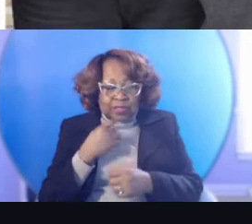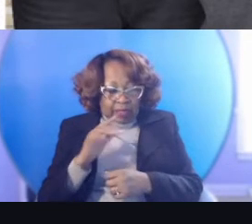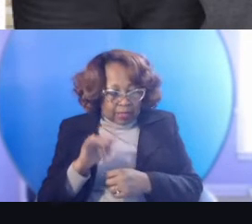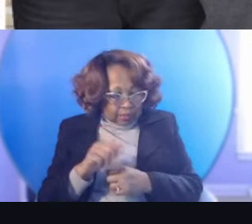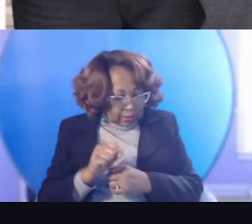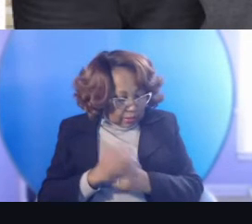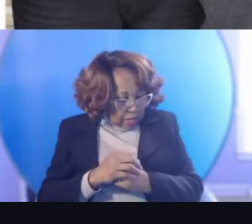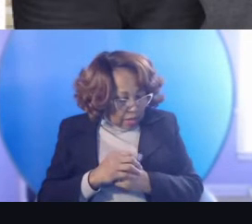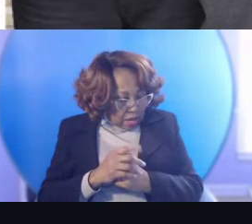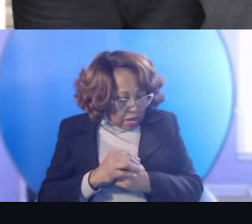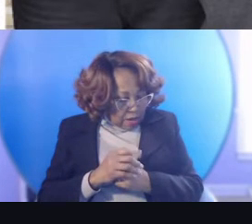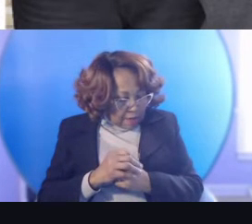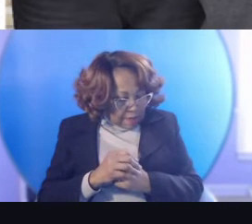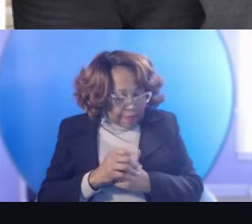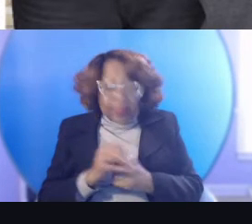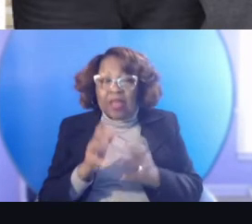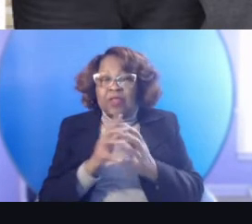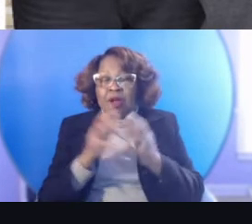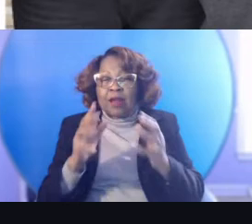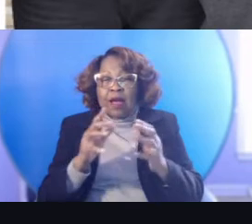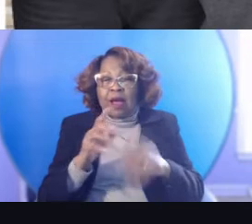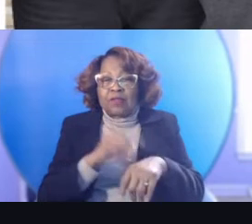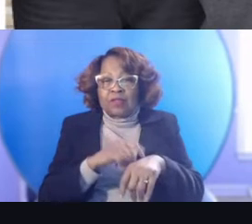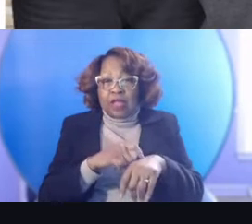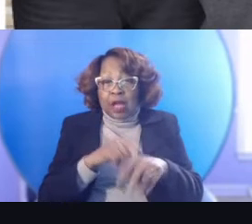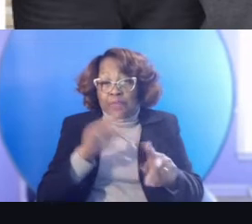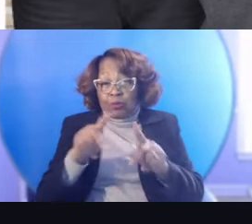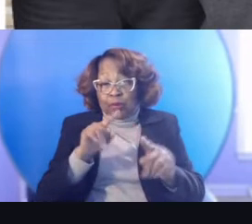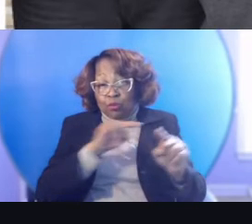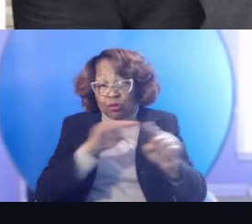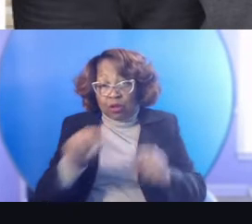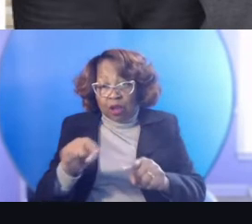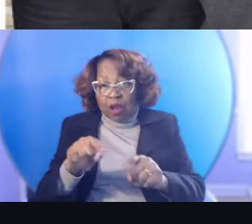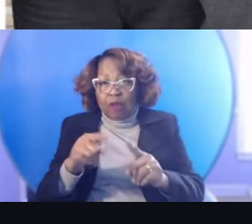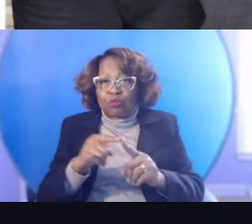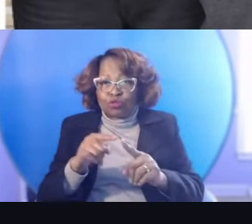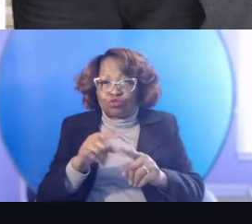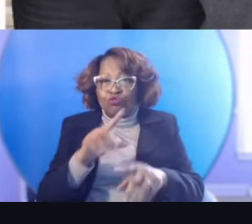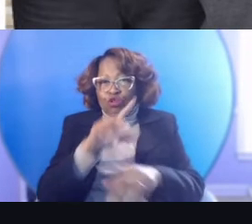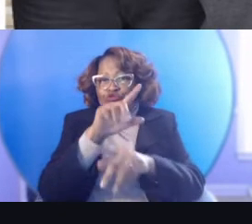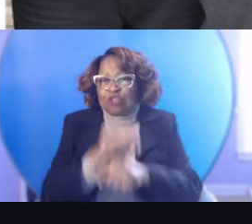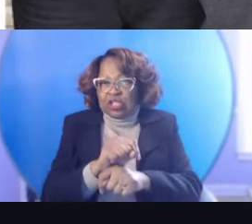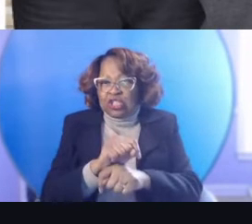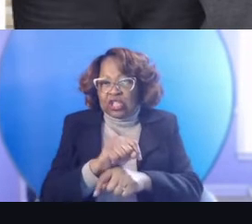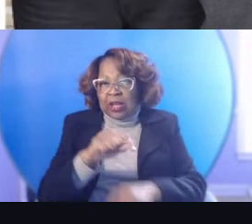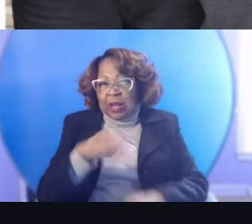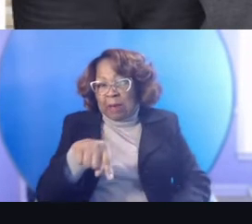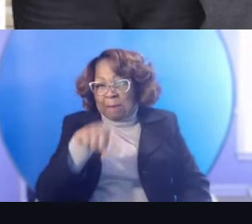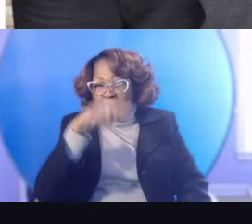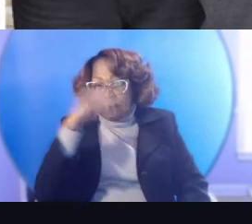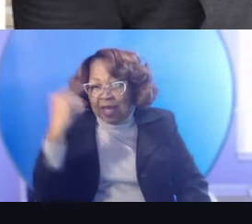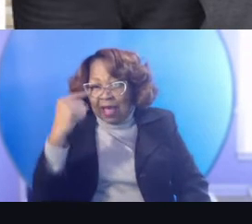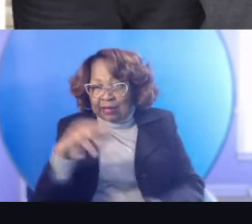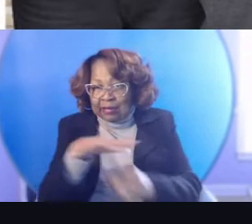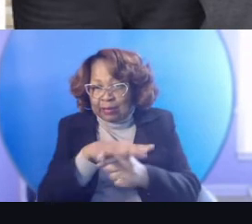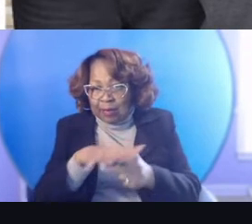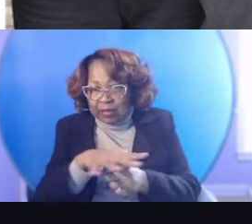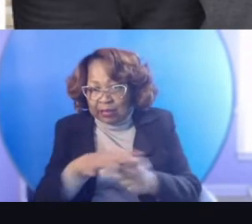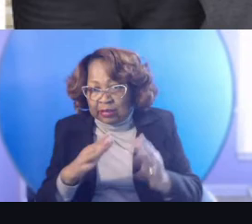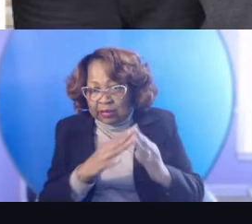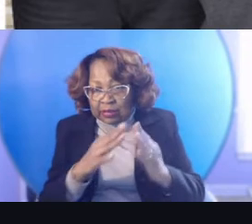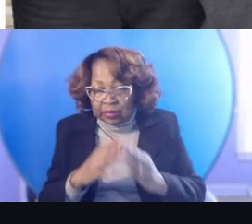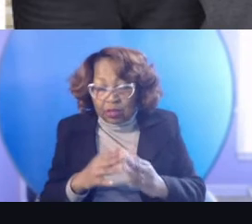times where people come into traditionally, uh, black spaces or, um, um,